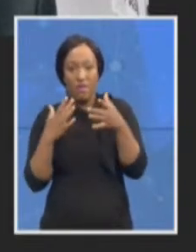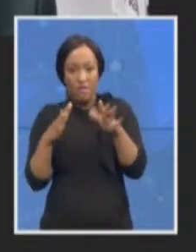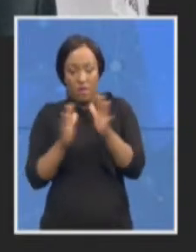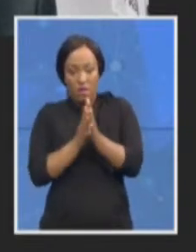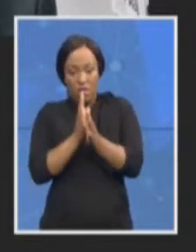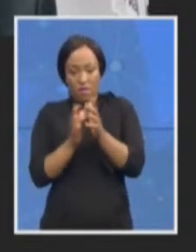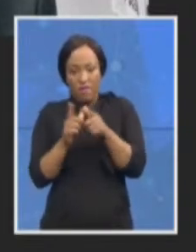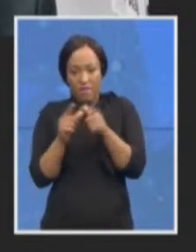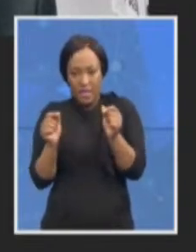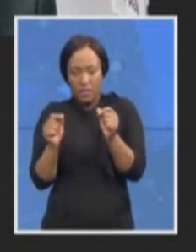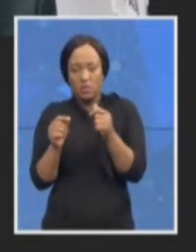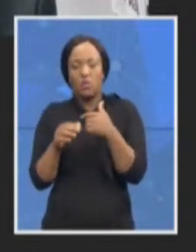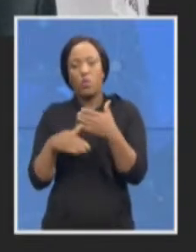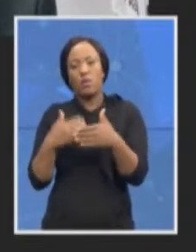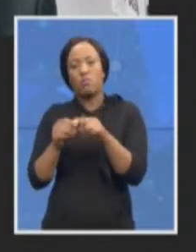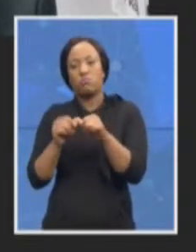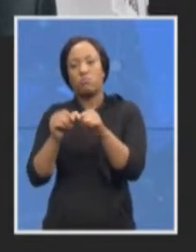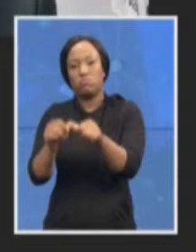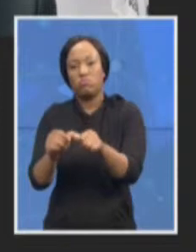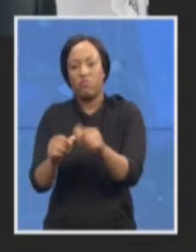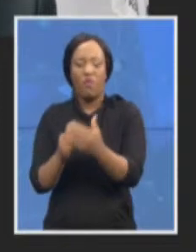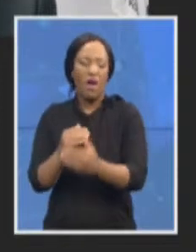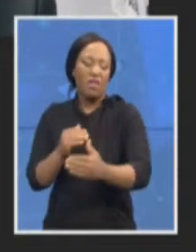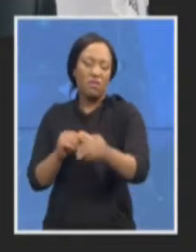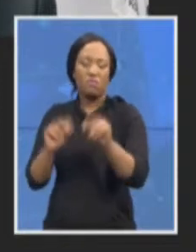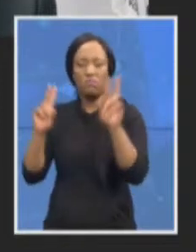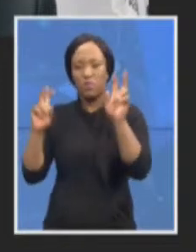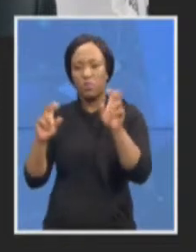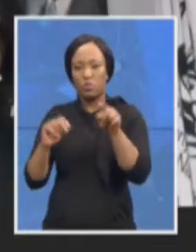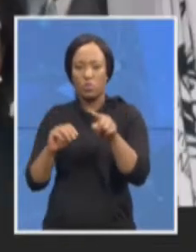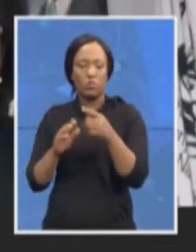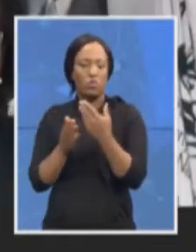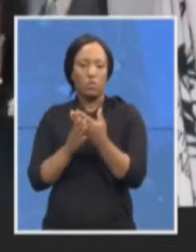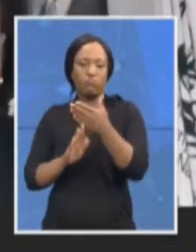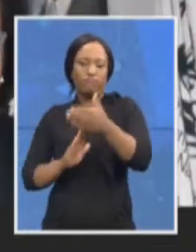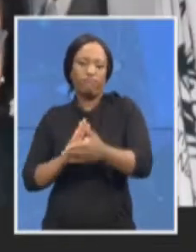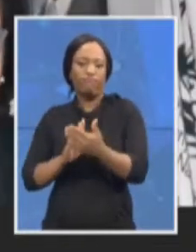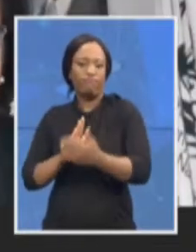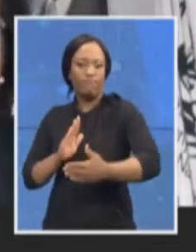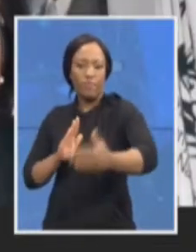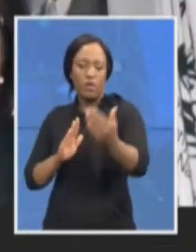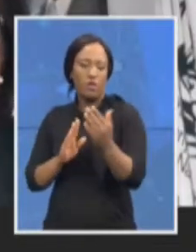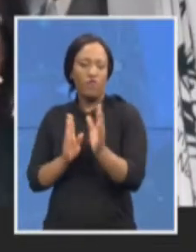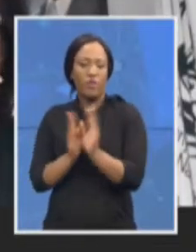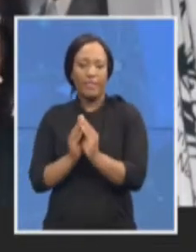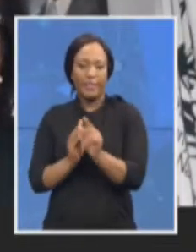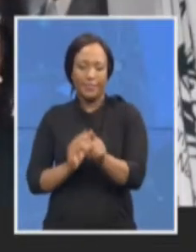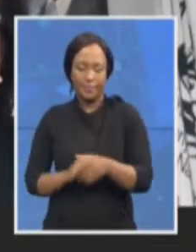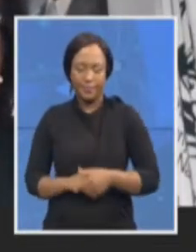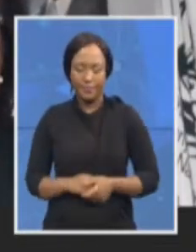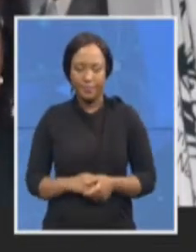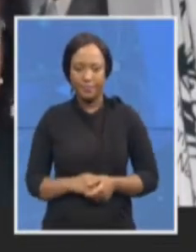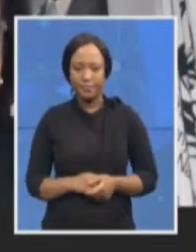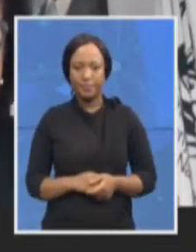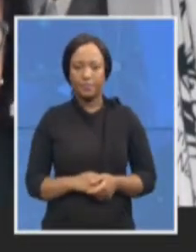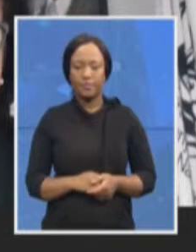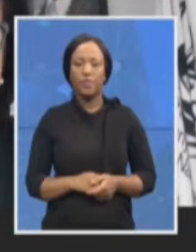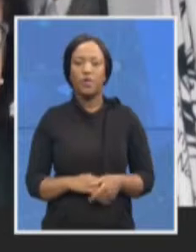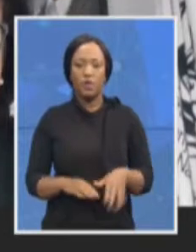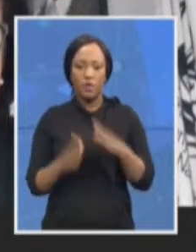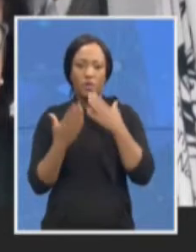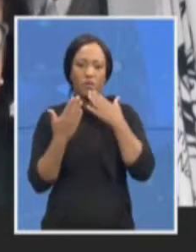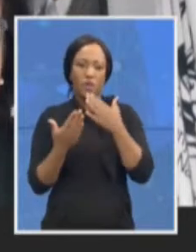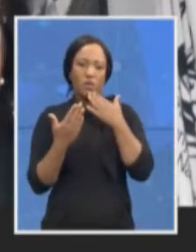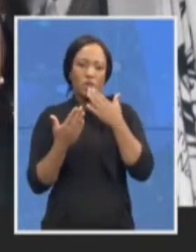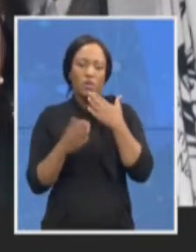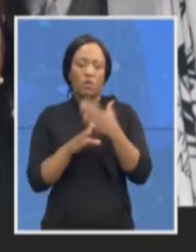and get to the end of the session that way. Thank you very much, colleagues. With that all said,